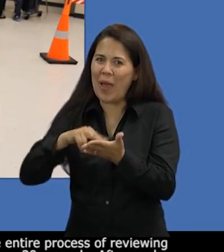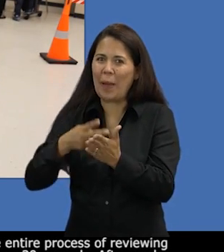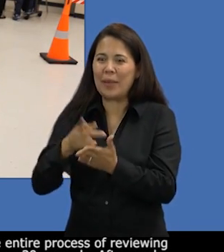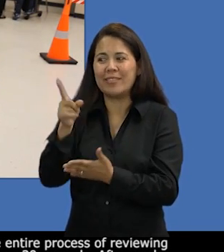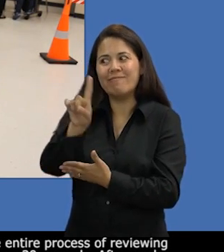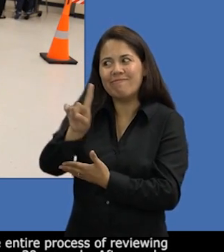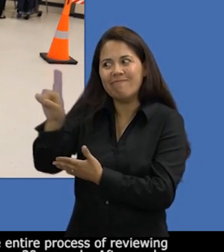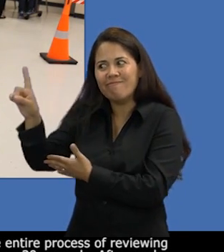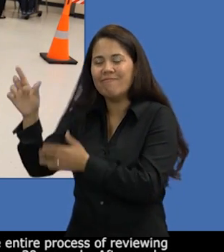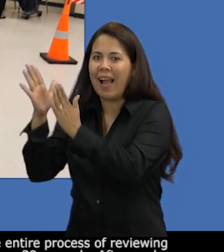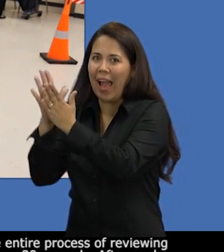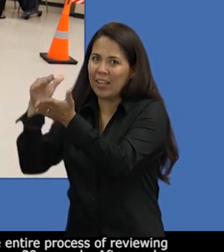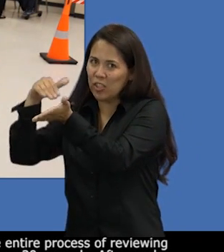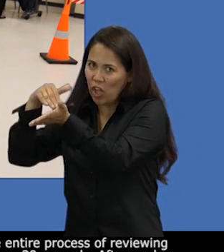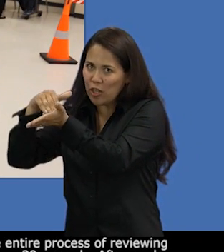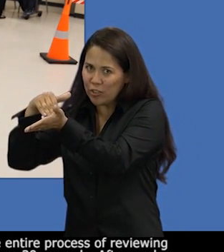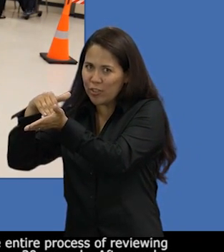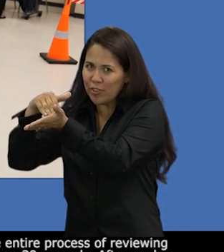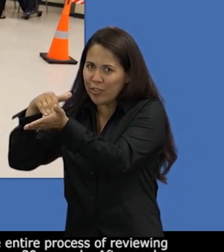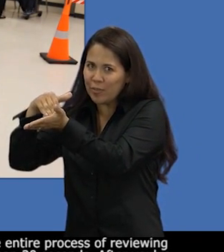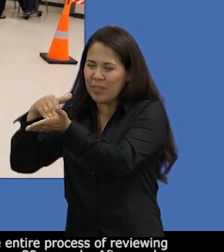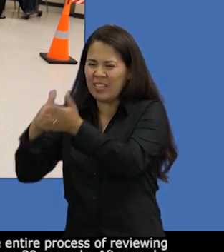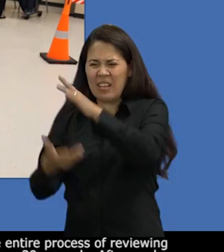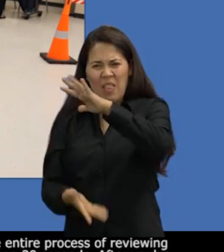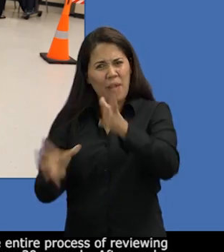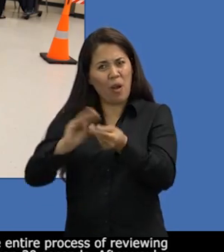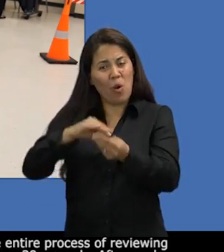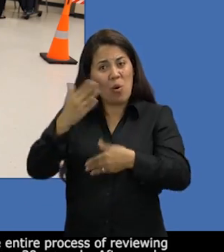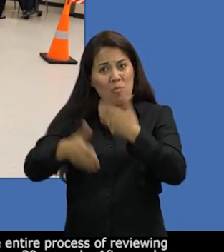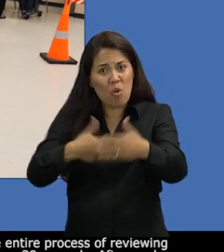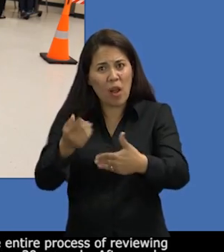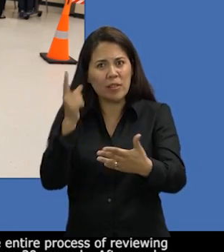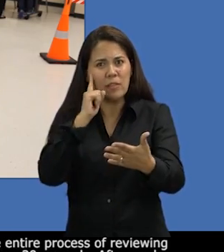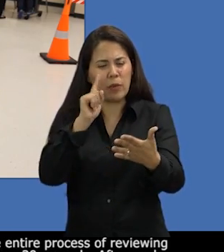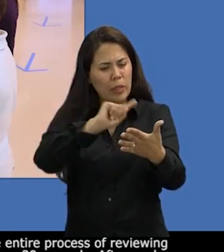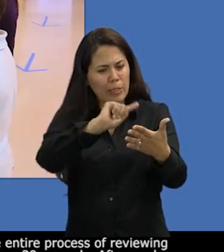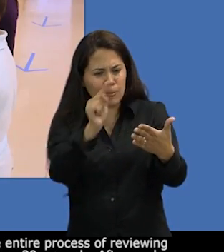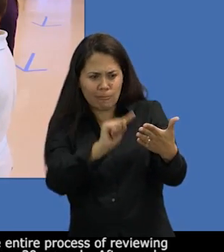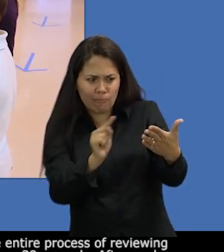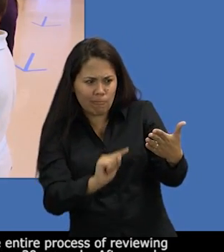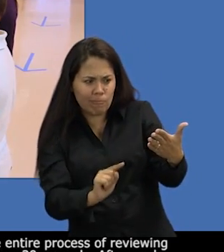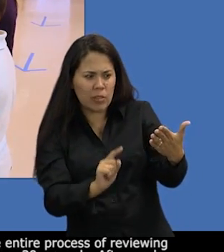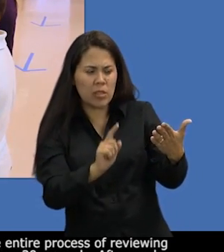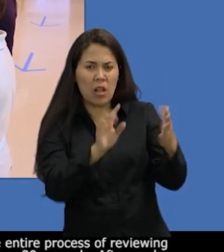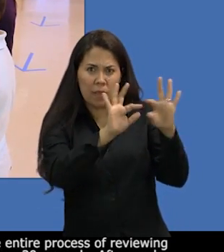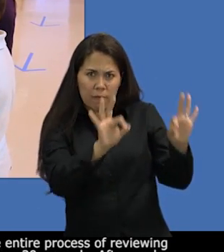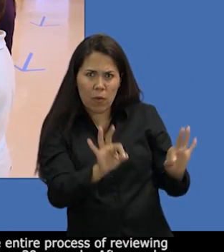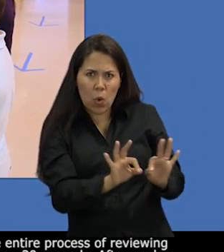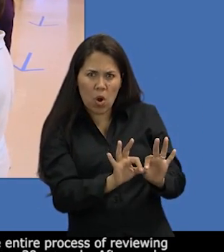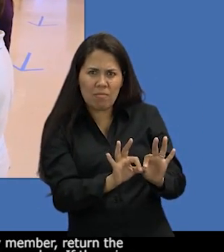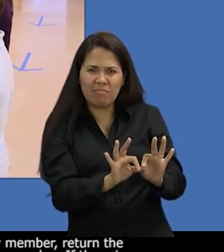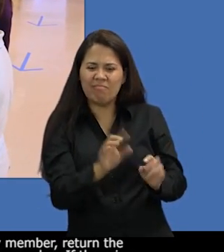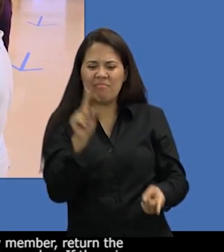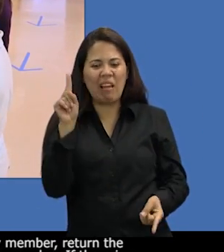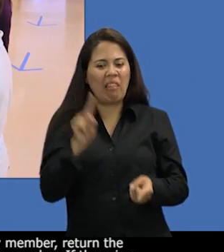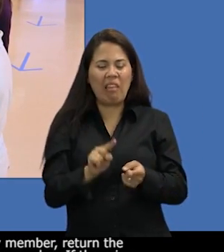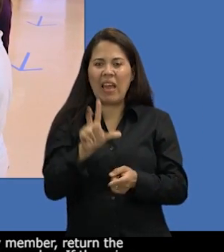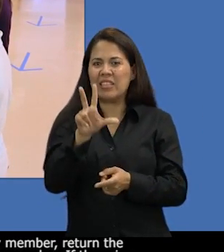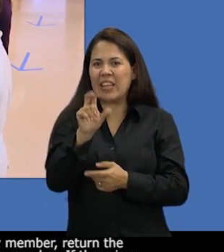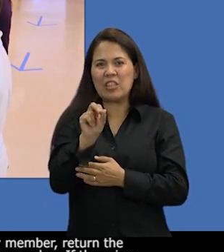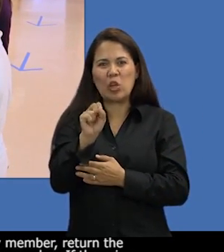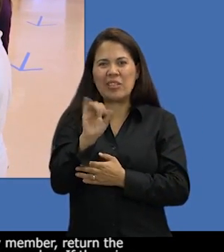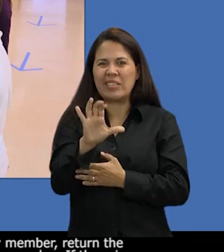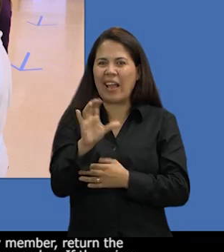reviewing the medication screening form should take less than 30 seconds. After you've determined the correct